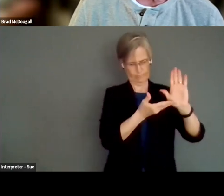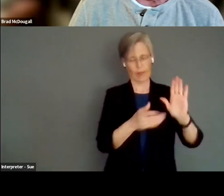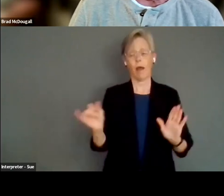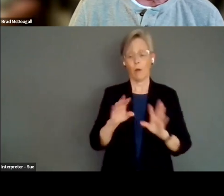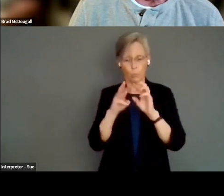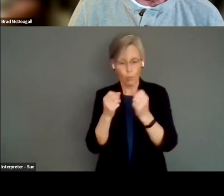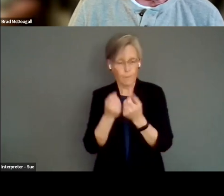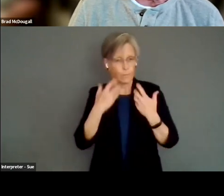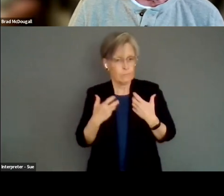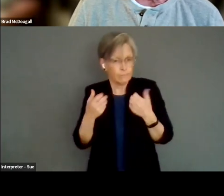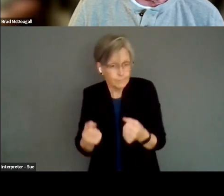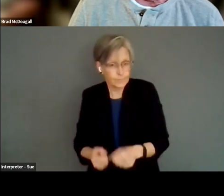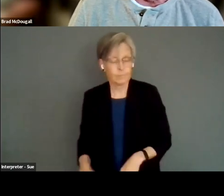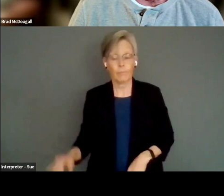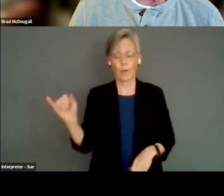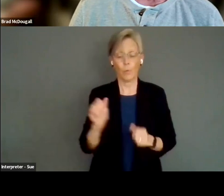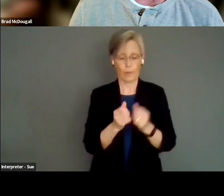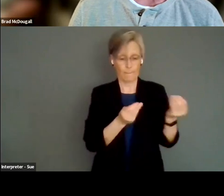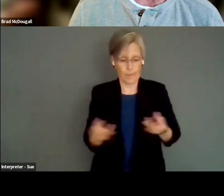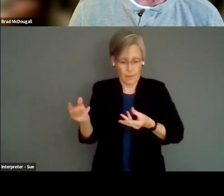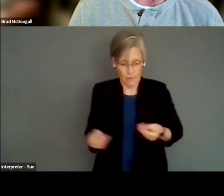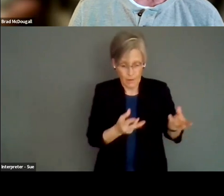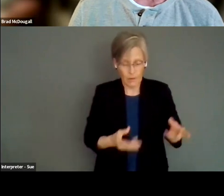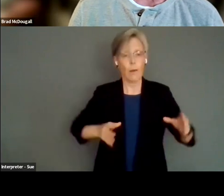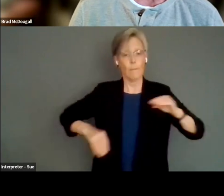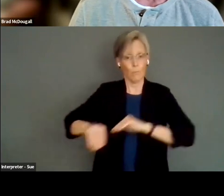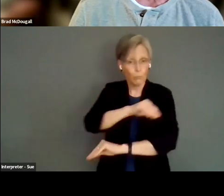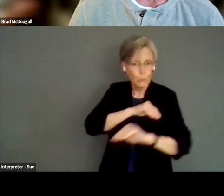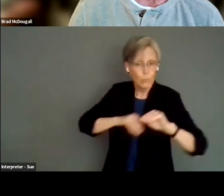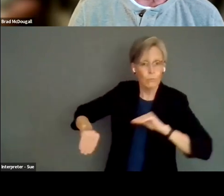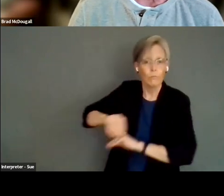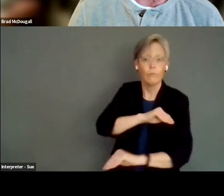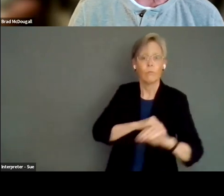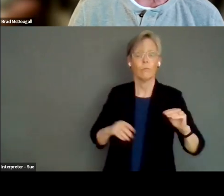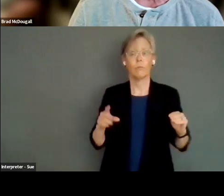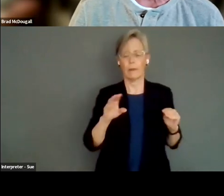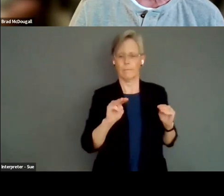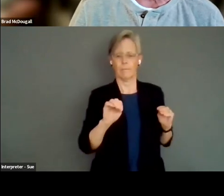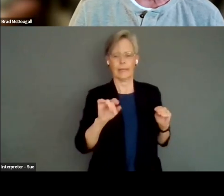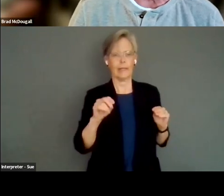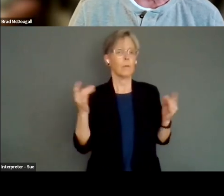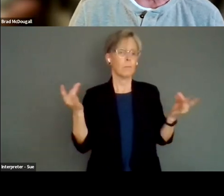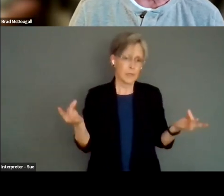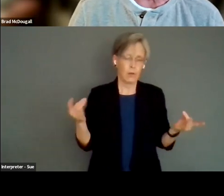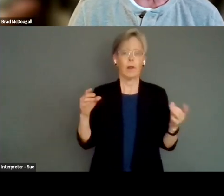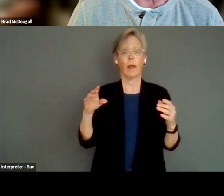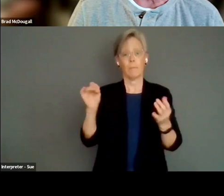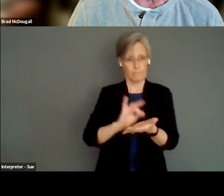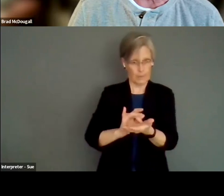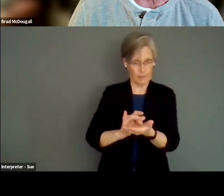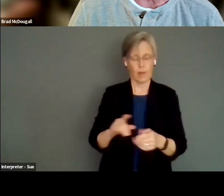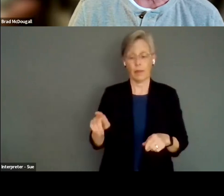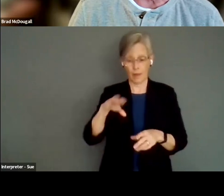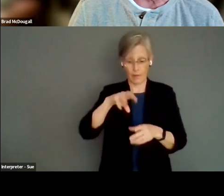intertwined with mediation, movement, and medicine. And as the Digital Impact Coordinator for